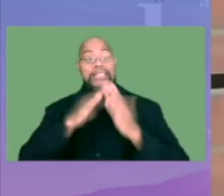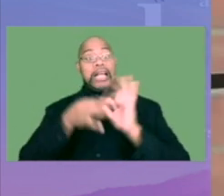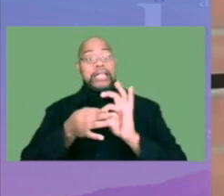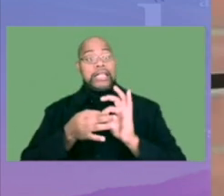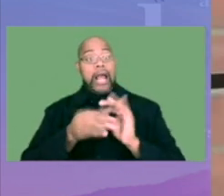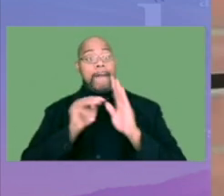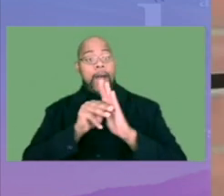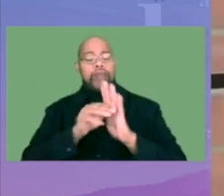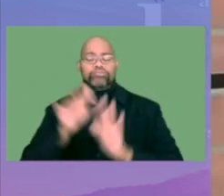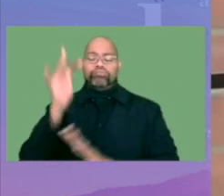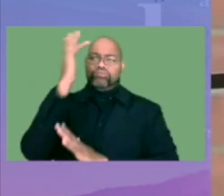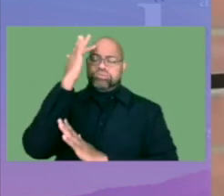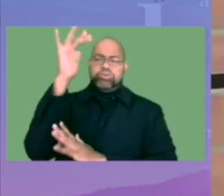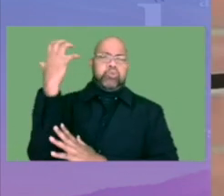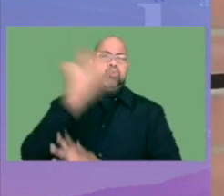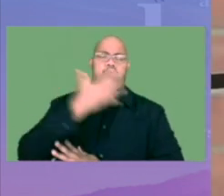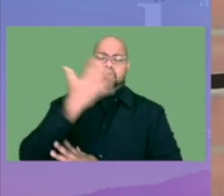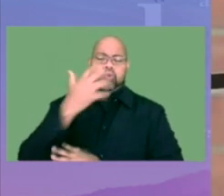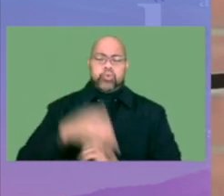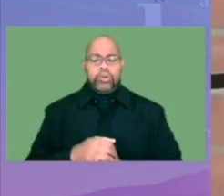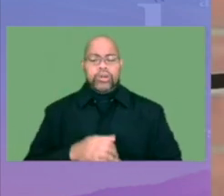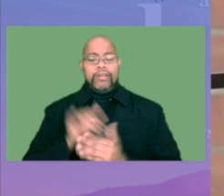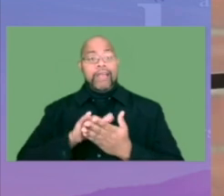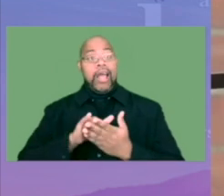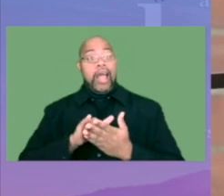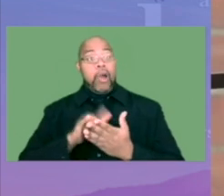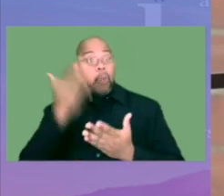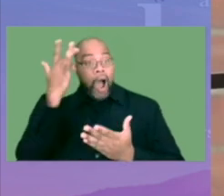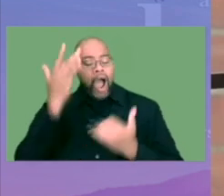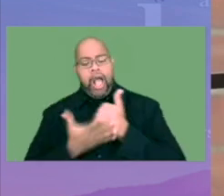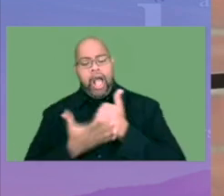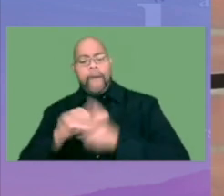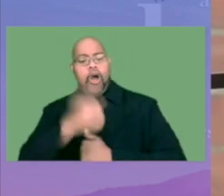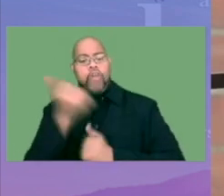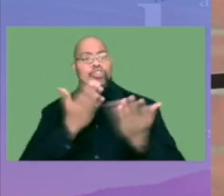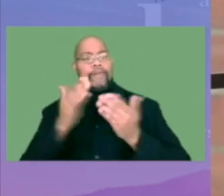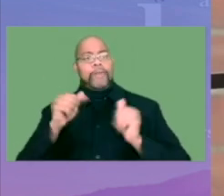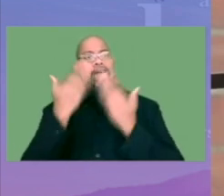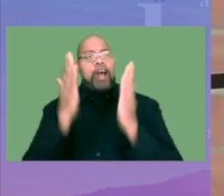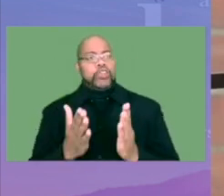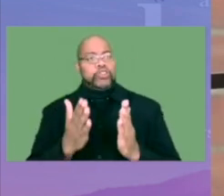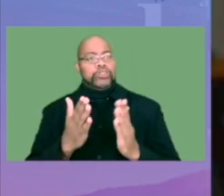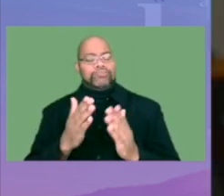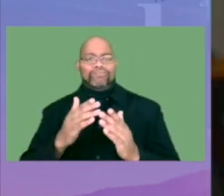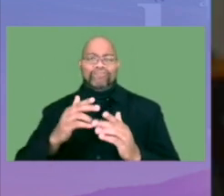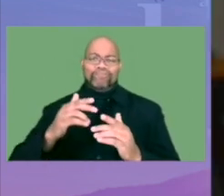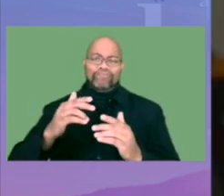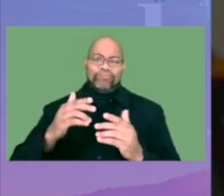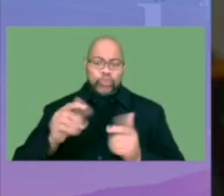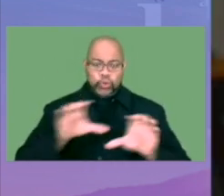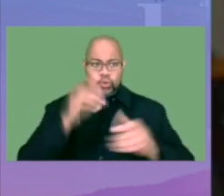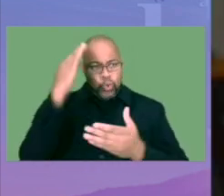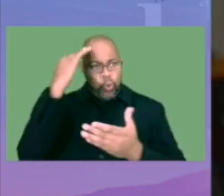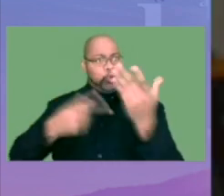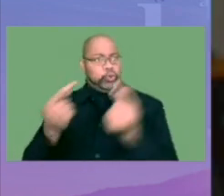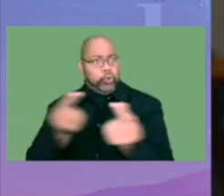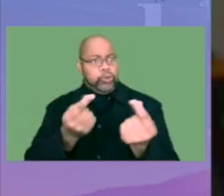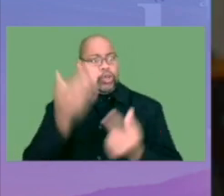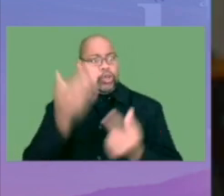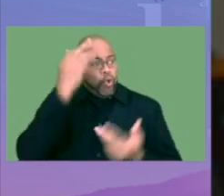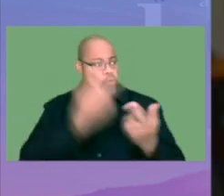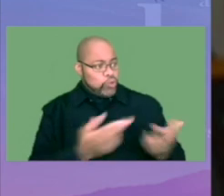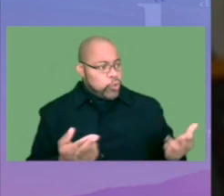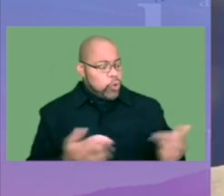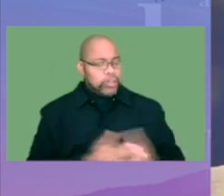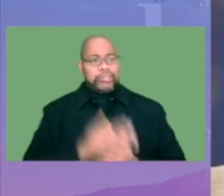is a brilliant model in that it helps other service providers optimize what they're doing. They know the resources, they know the needs,